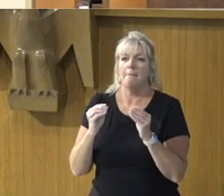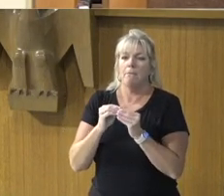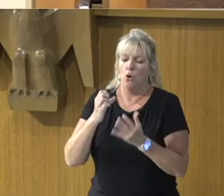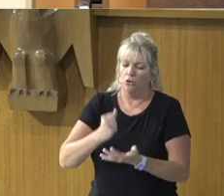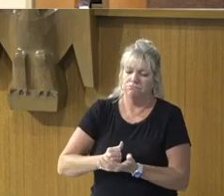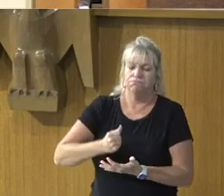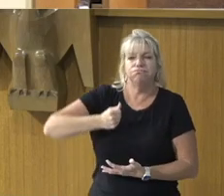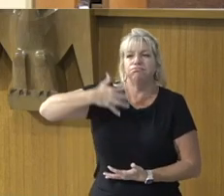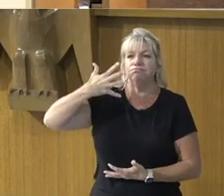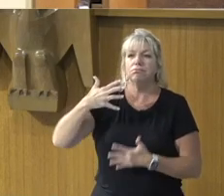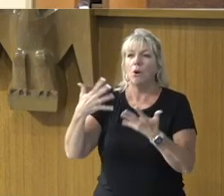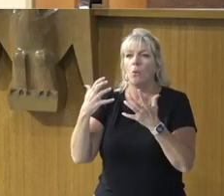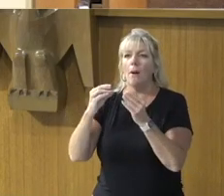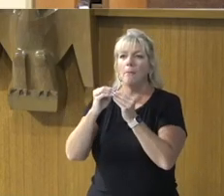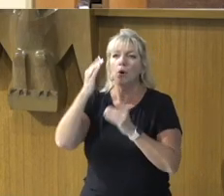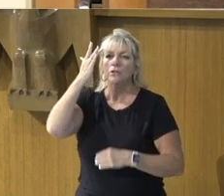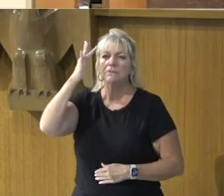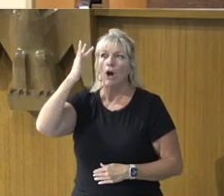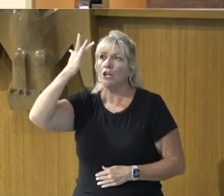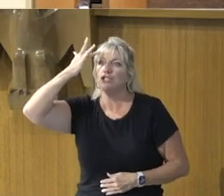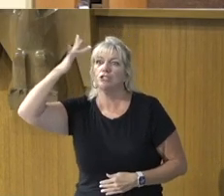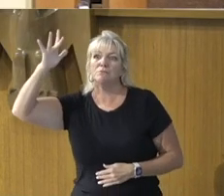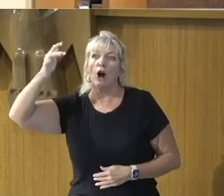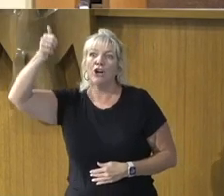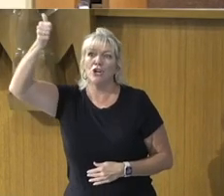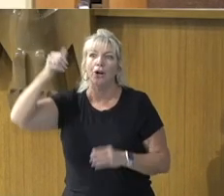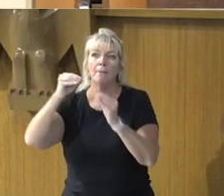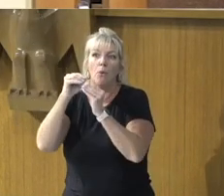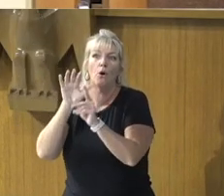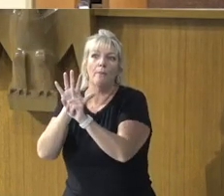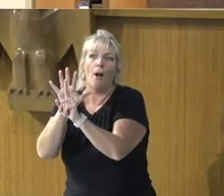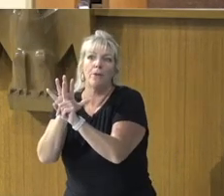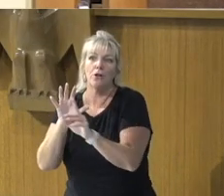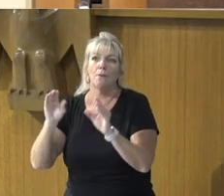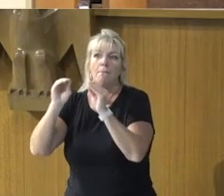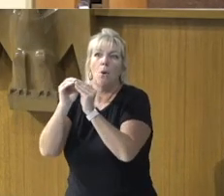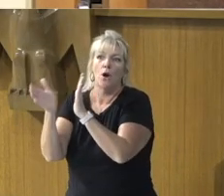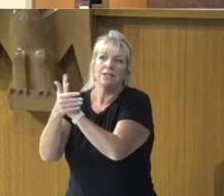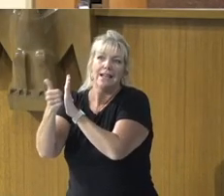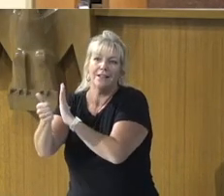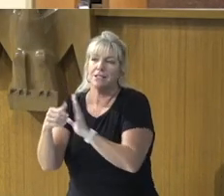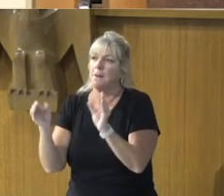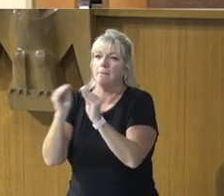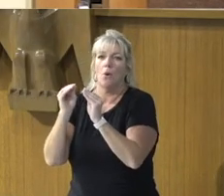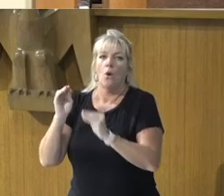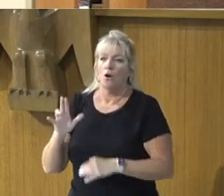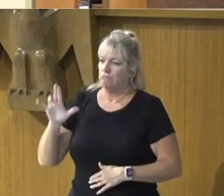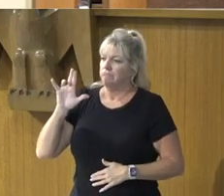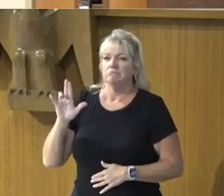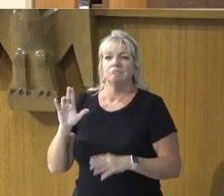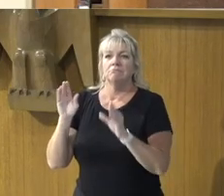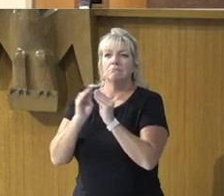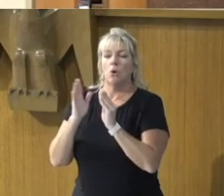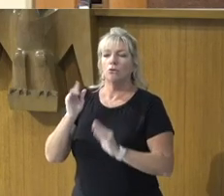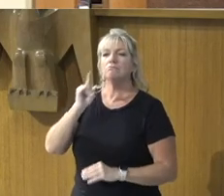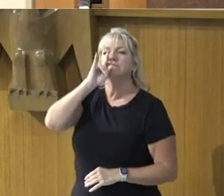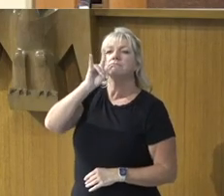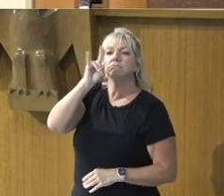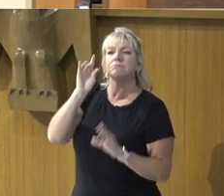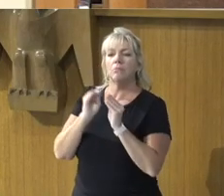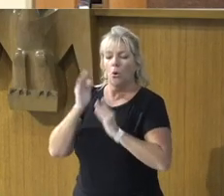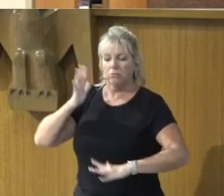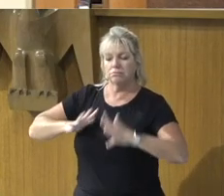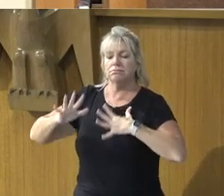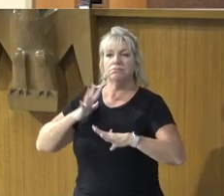smarter, And more popular, And more talented, And more virtuous, And sophisticated, And fashionable, When we can't be